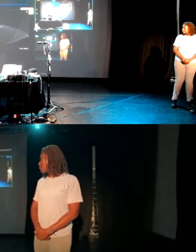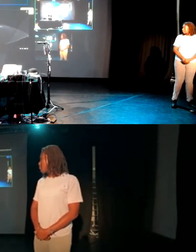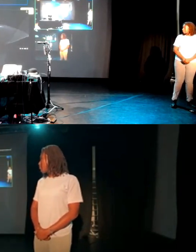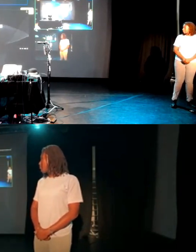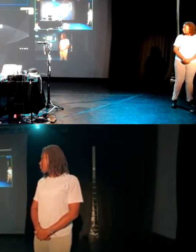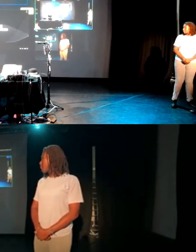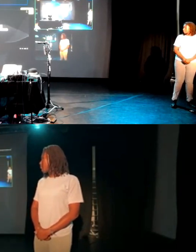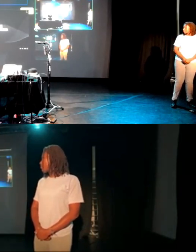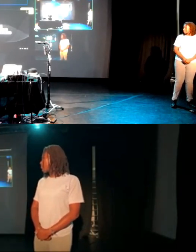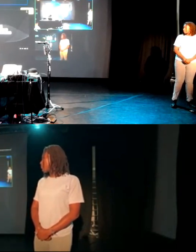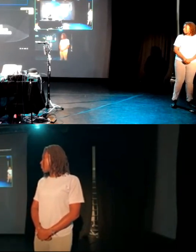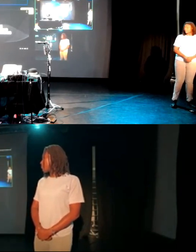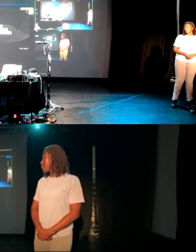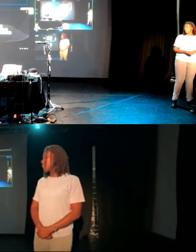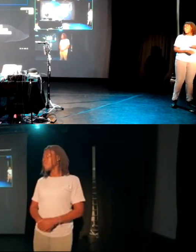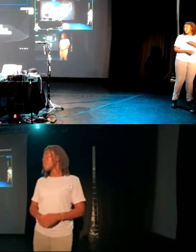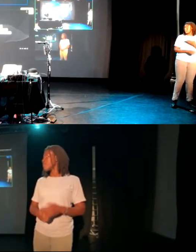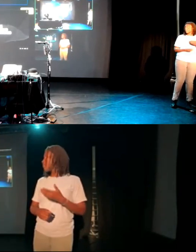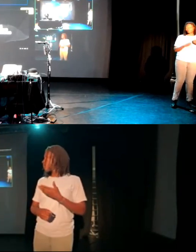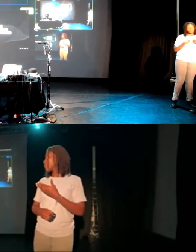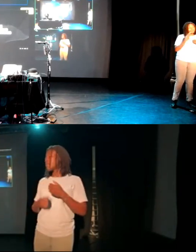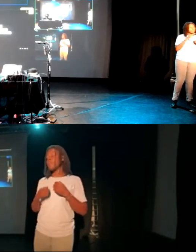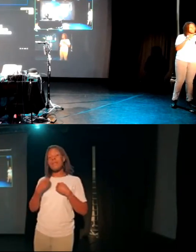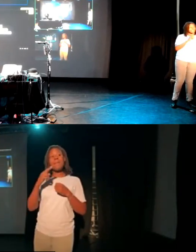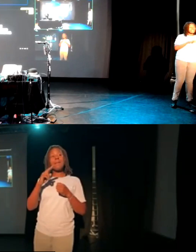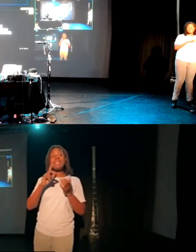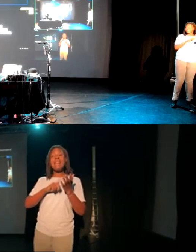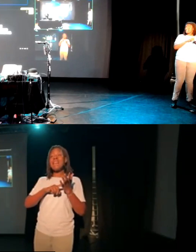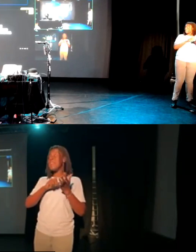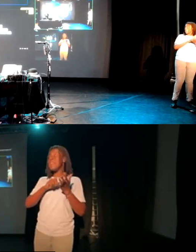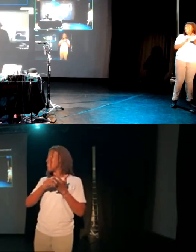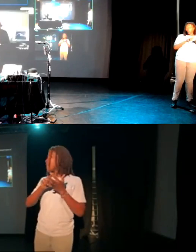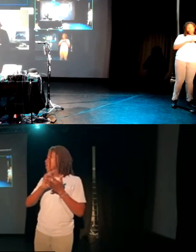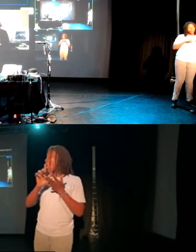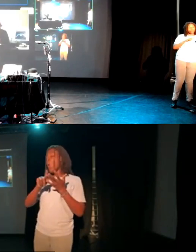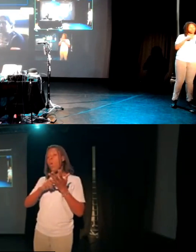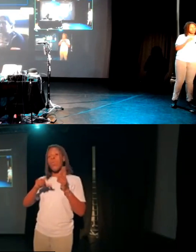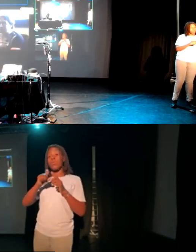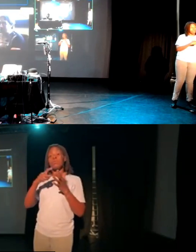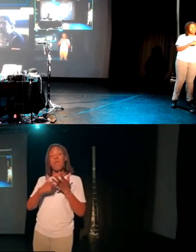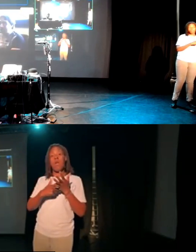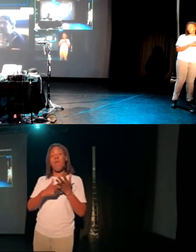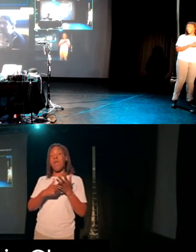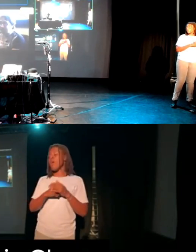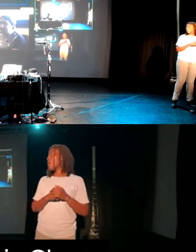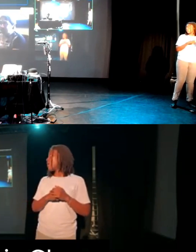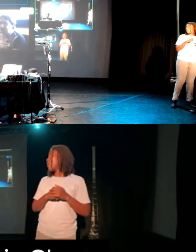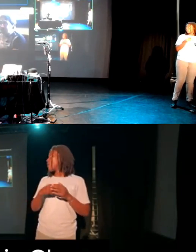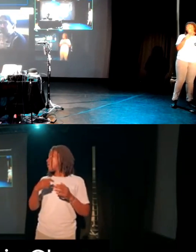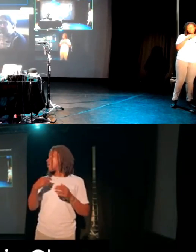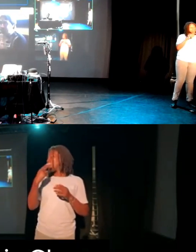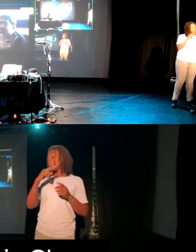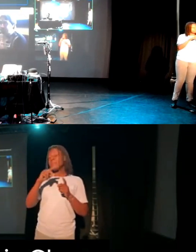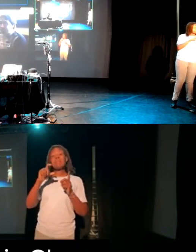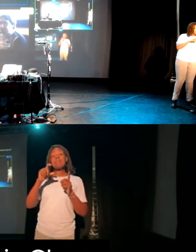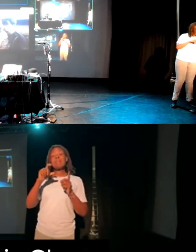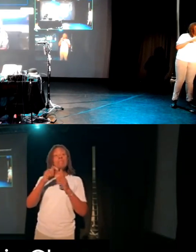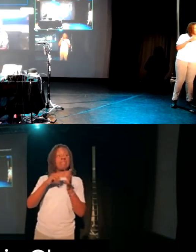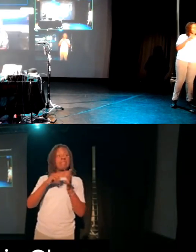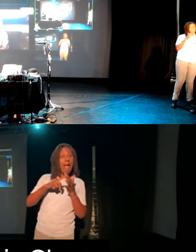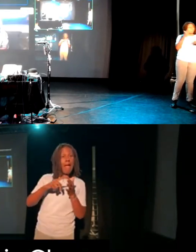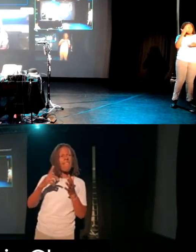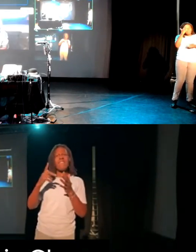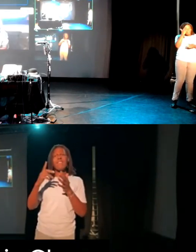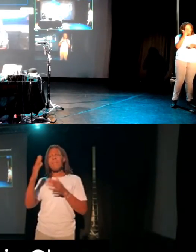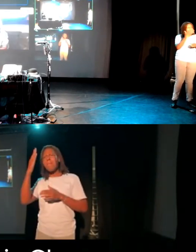My name's Lee Holder. I'm the disability lead at The Music Works. I'm Dave, so I'm Andy's key worker. I'm Andy's mum, Andrea. My